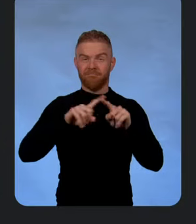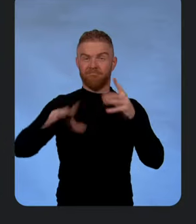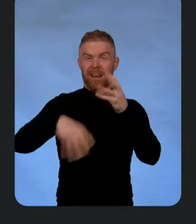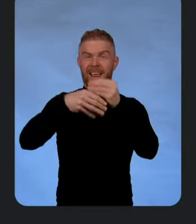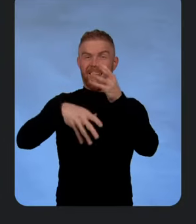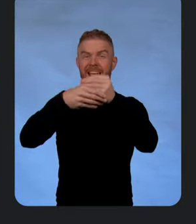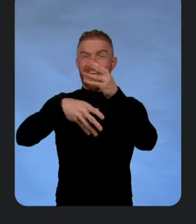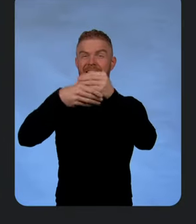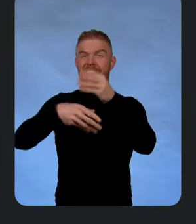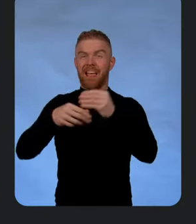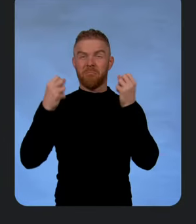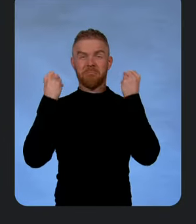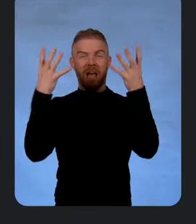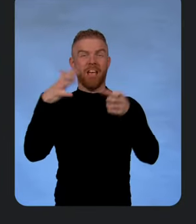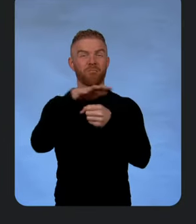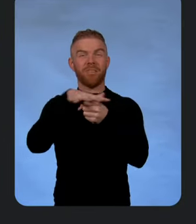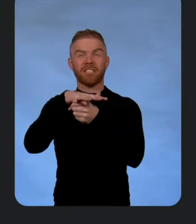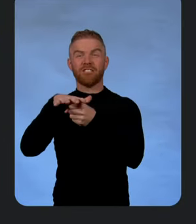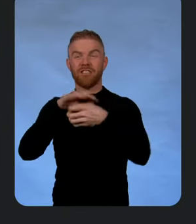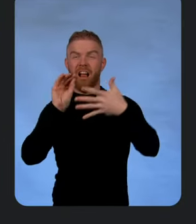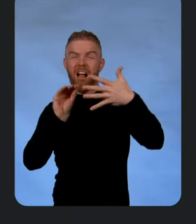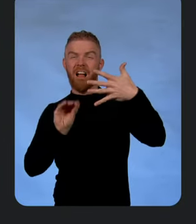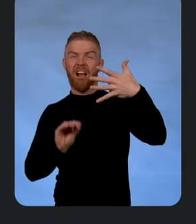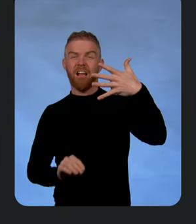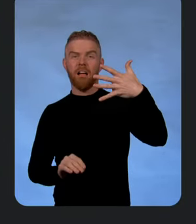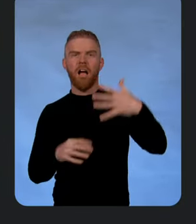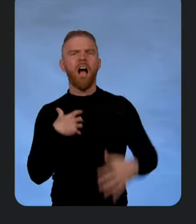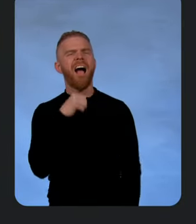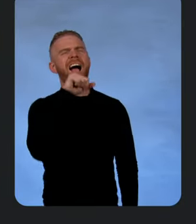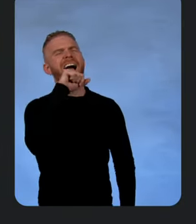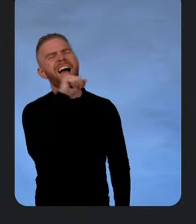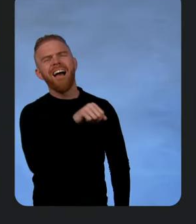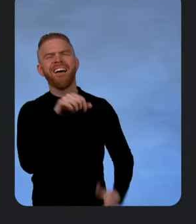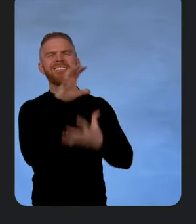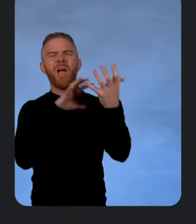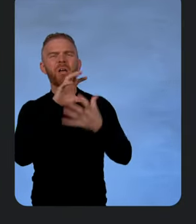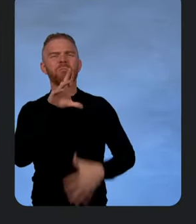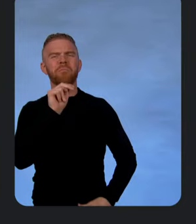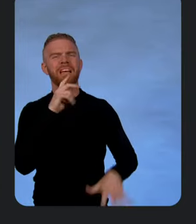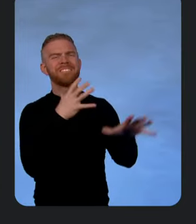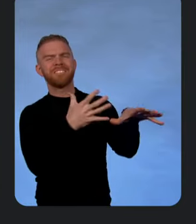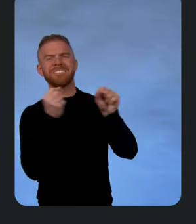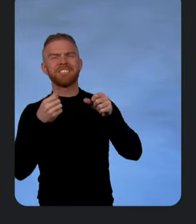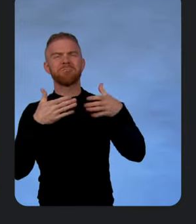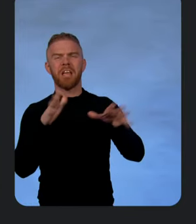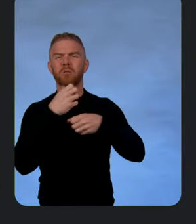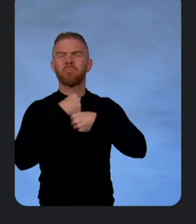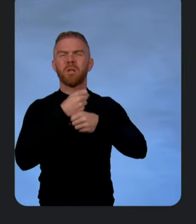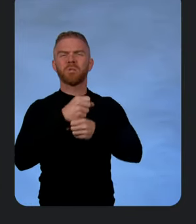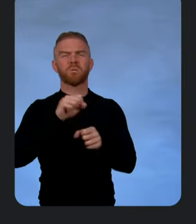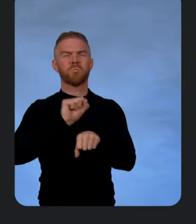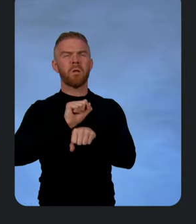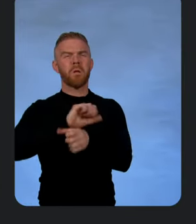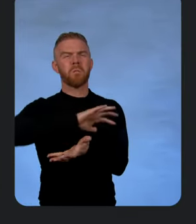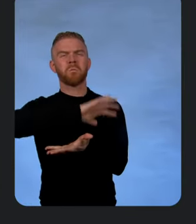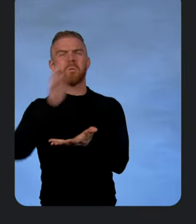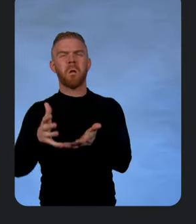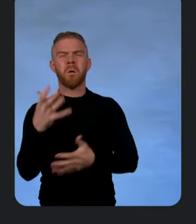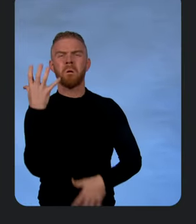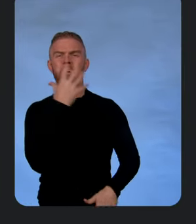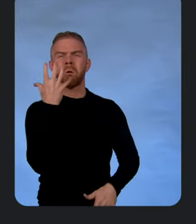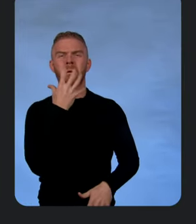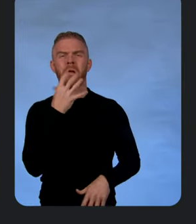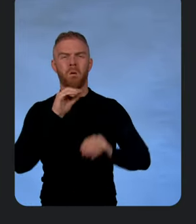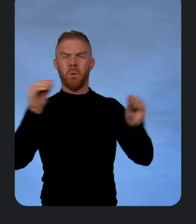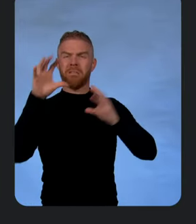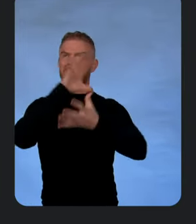want here. That's so cool. I love Cloud Run. I think it is the fastest way to any production workload and I think no other cloud makes it easy to deploy to